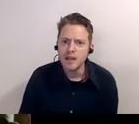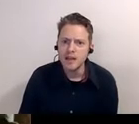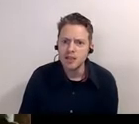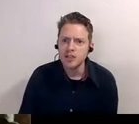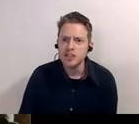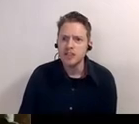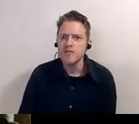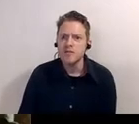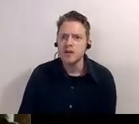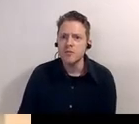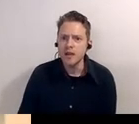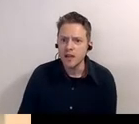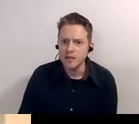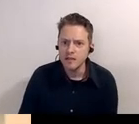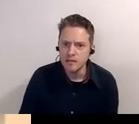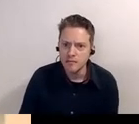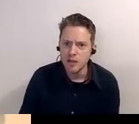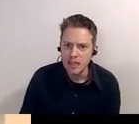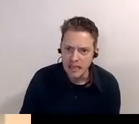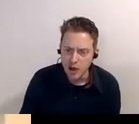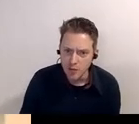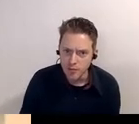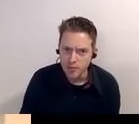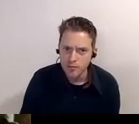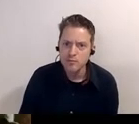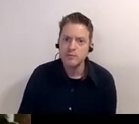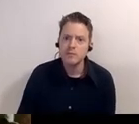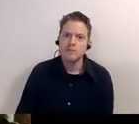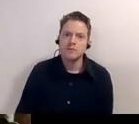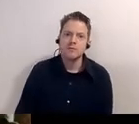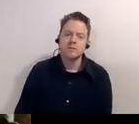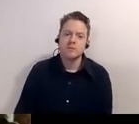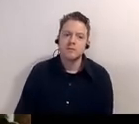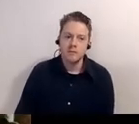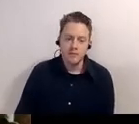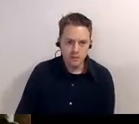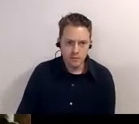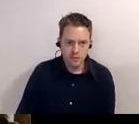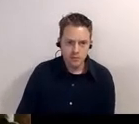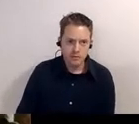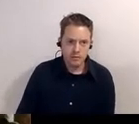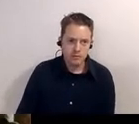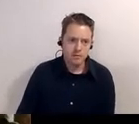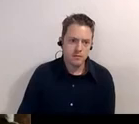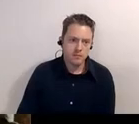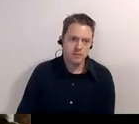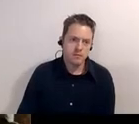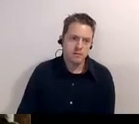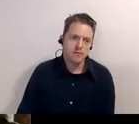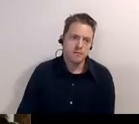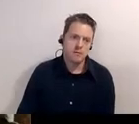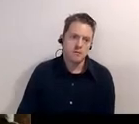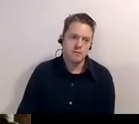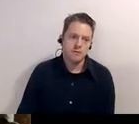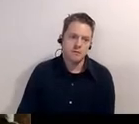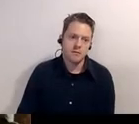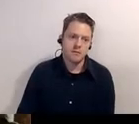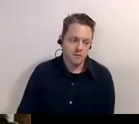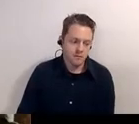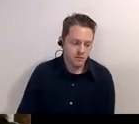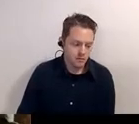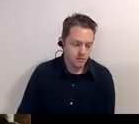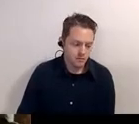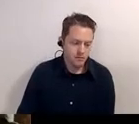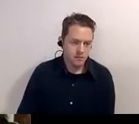cemetery is christian of the mill buried mill on the email he is buried right near kent street very close to john's front hill i'm going to talk about